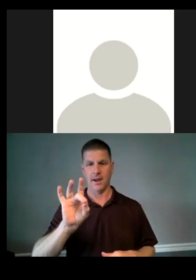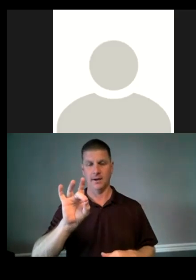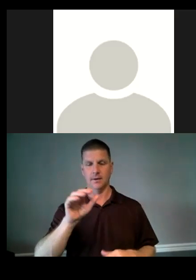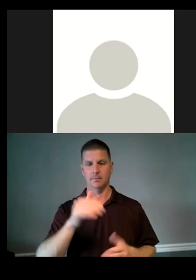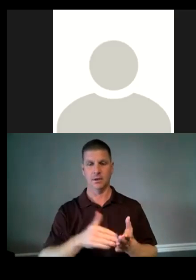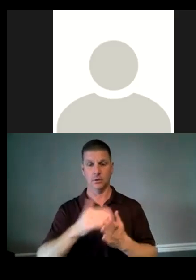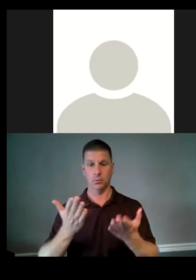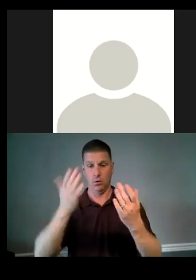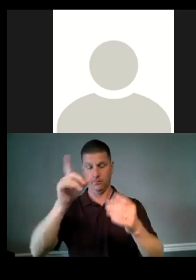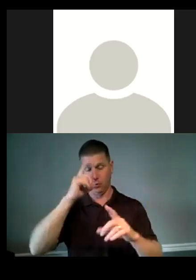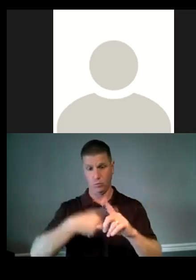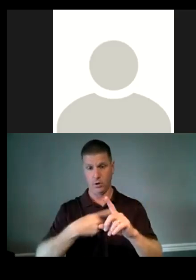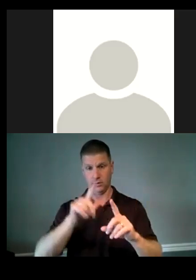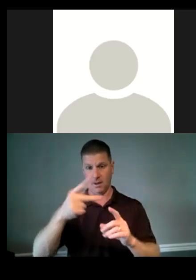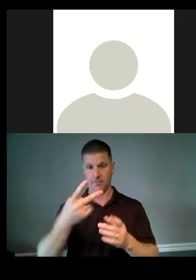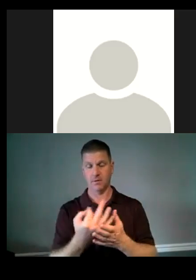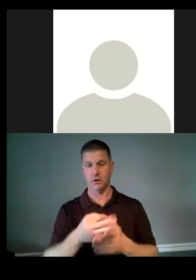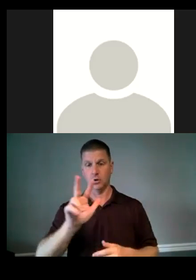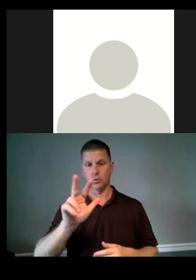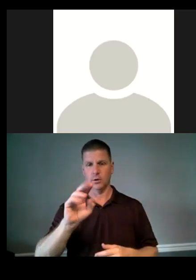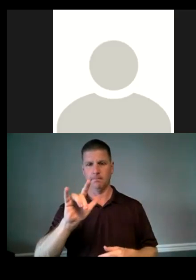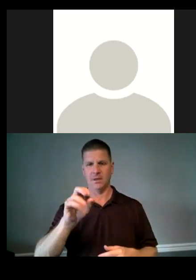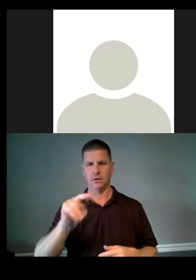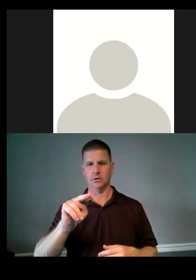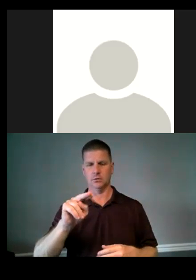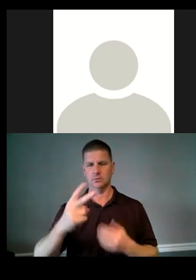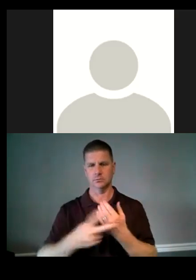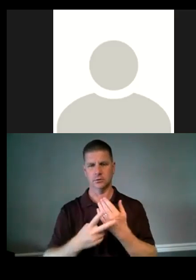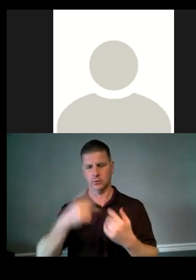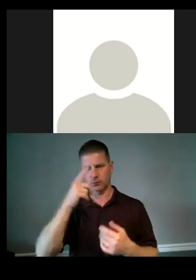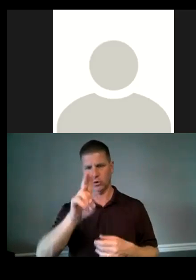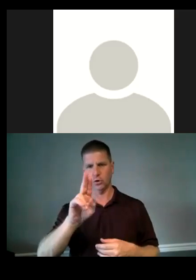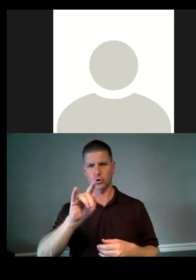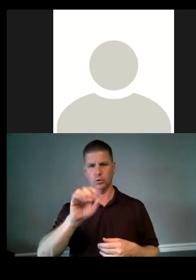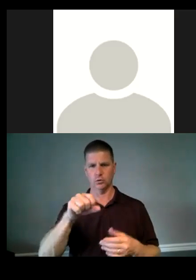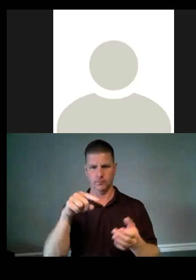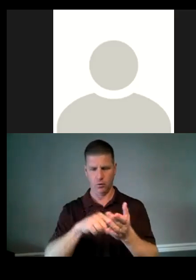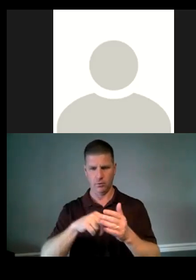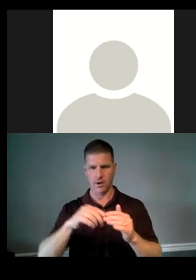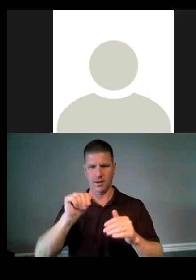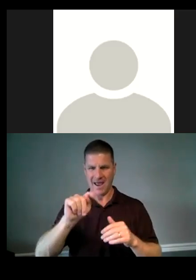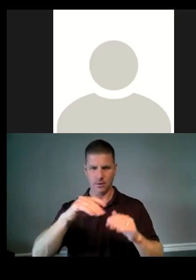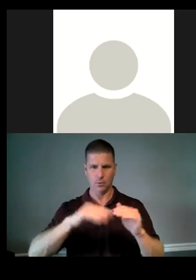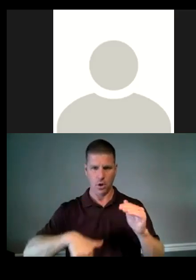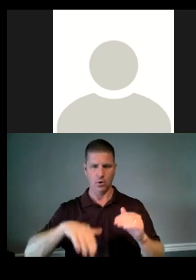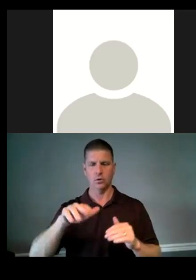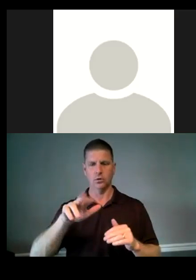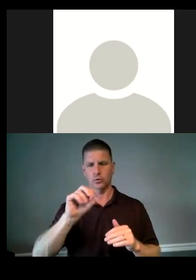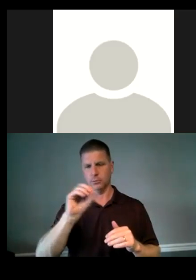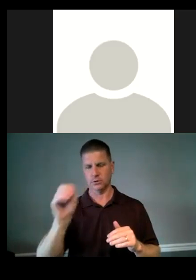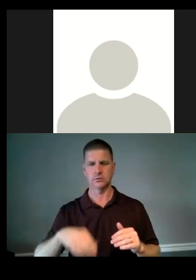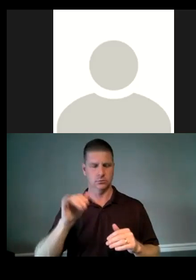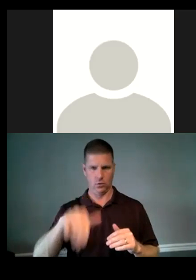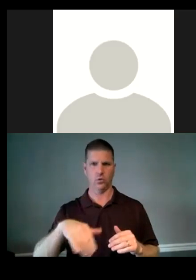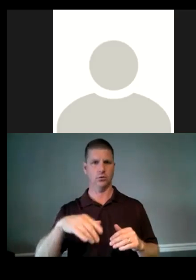for rental gap financing, 3 million would be reserved for units affordable at or below 30% AMI. So that's deeply affordable